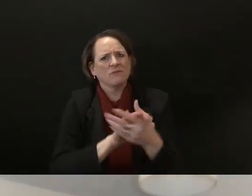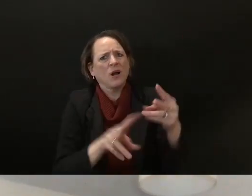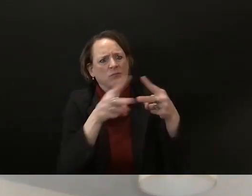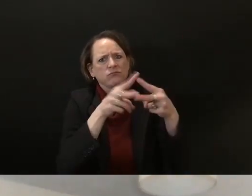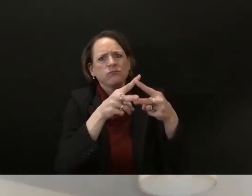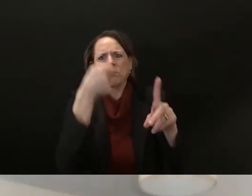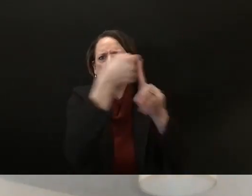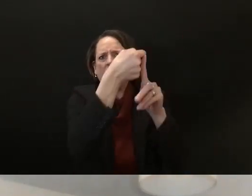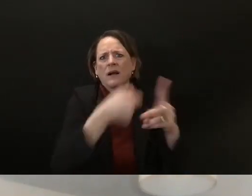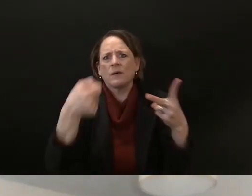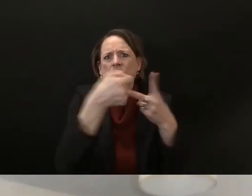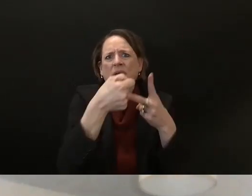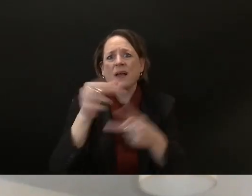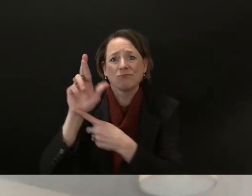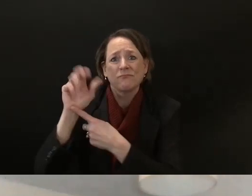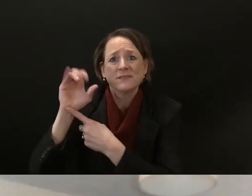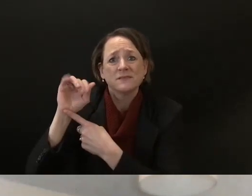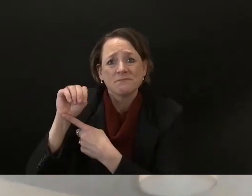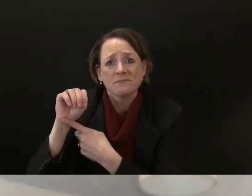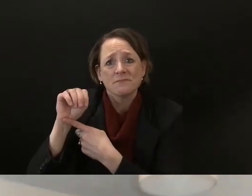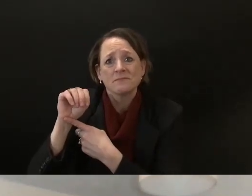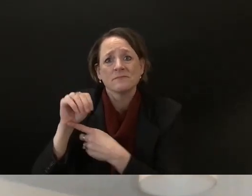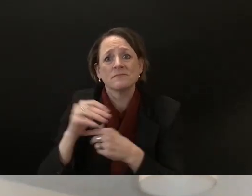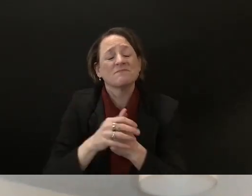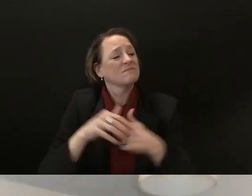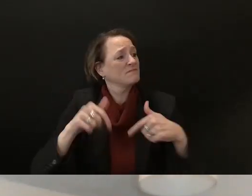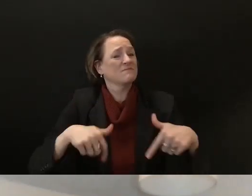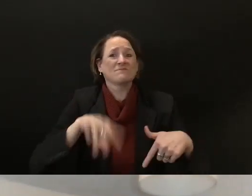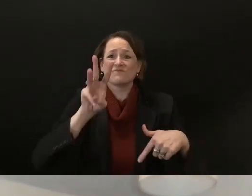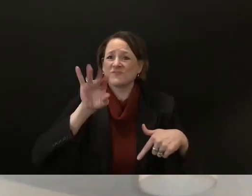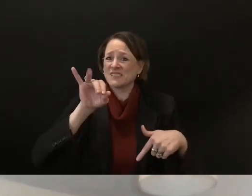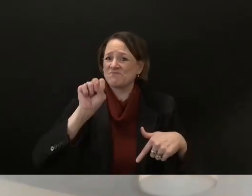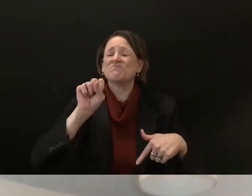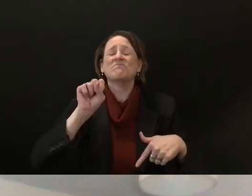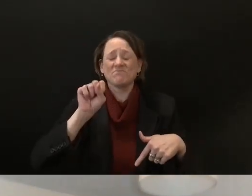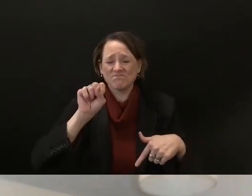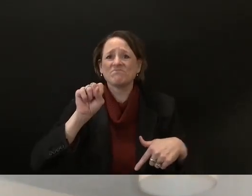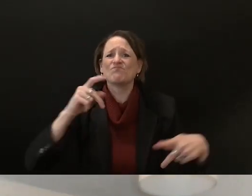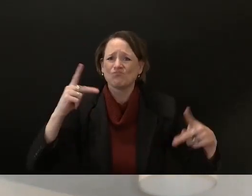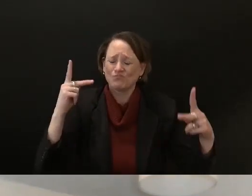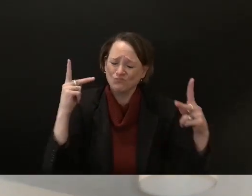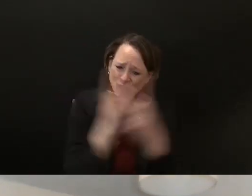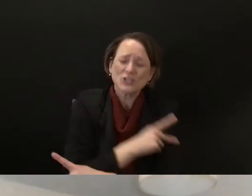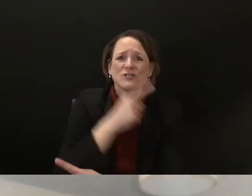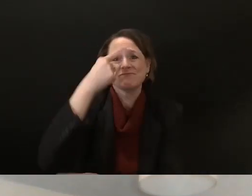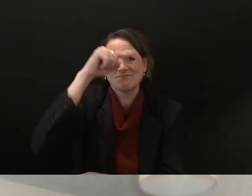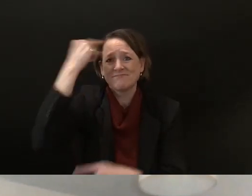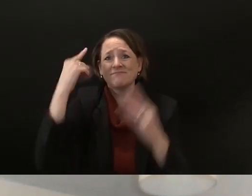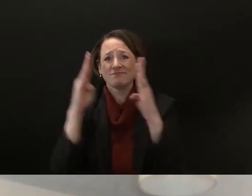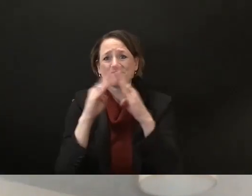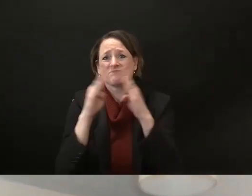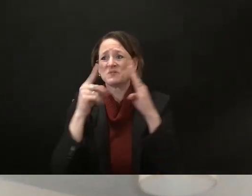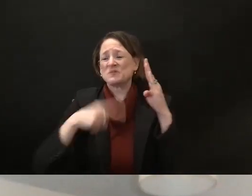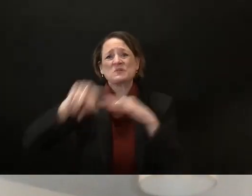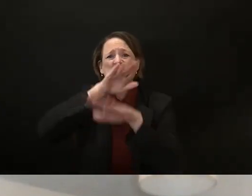in the country to raise black children so on the criminal justice side i have as to you know i have a package of bills